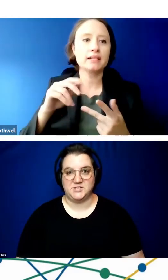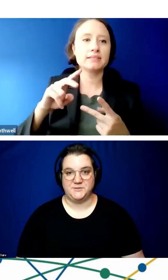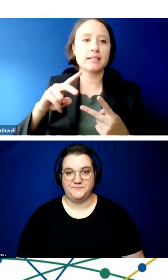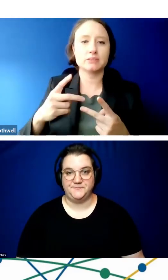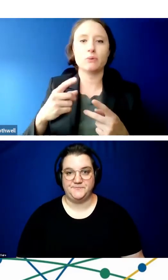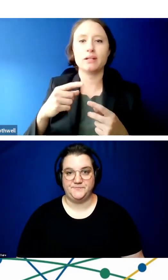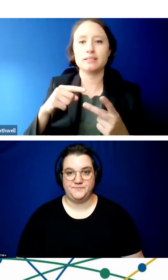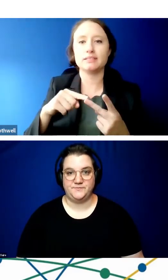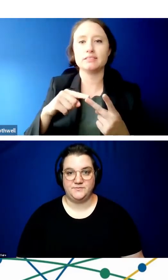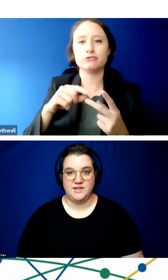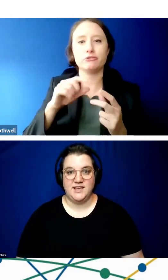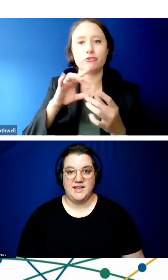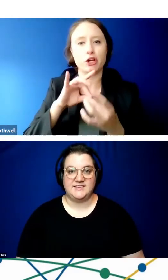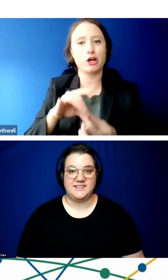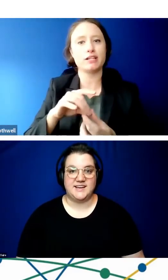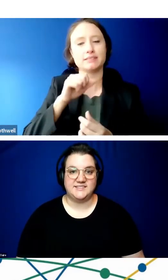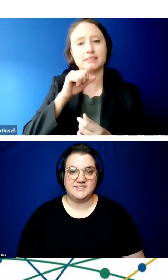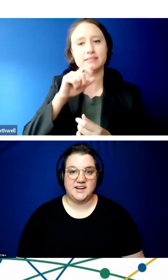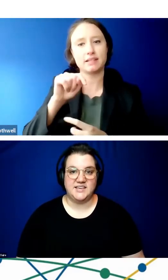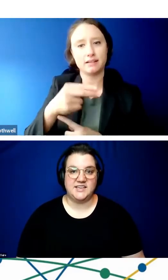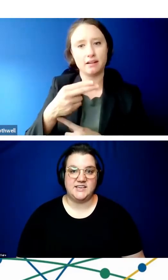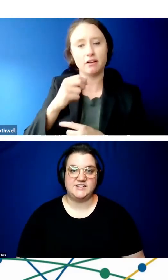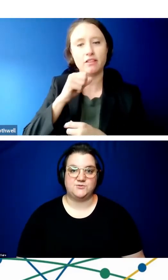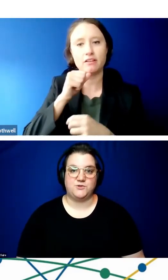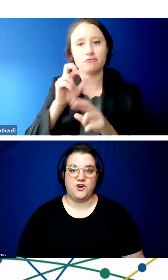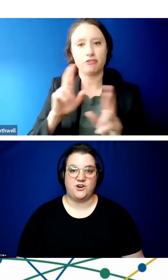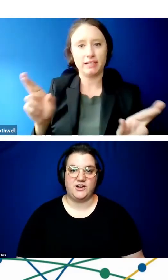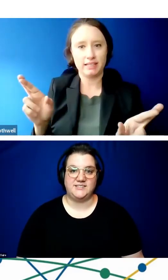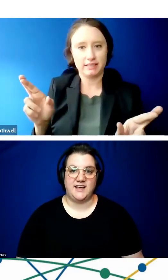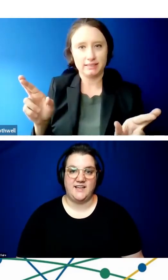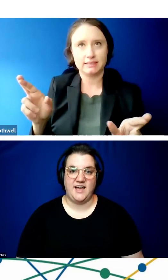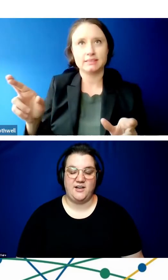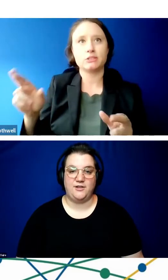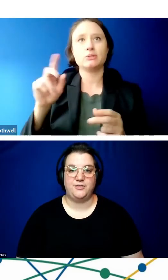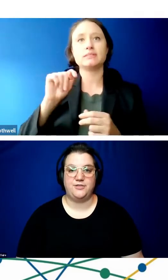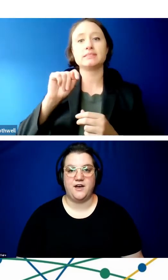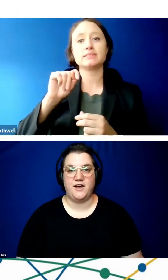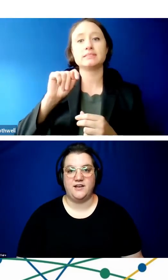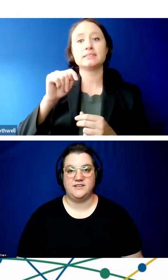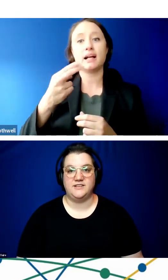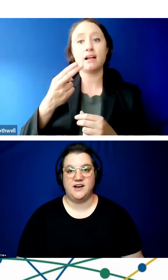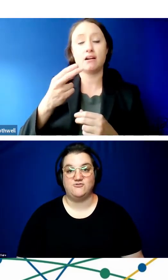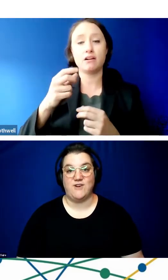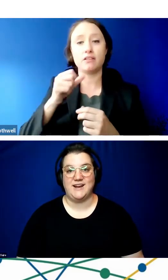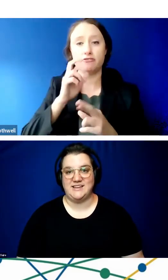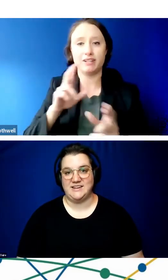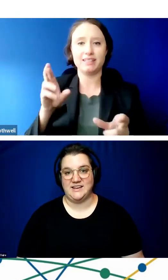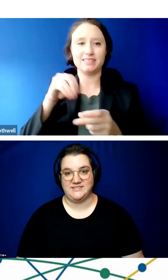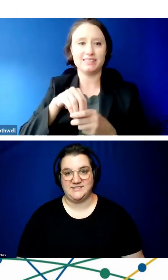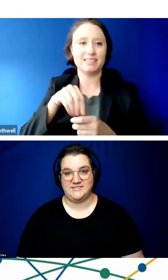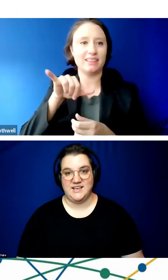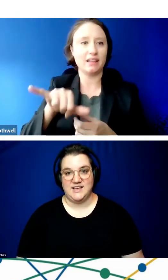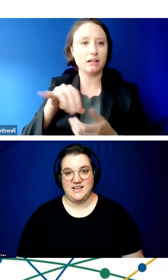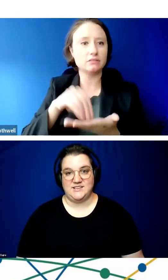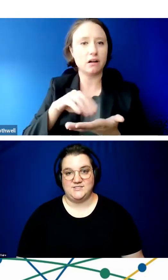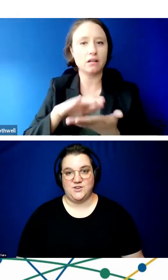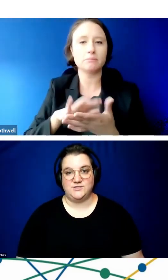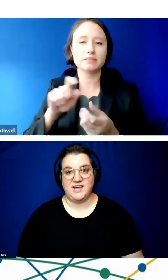accessible. The second study is regarding telehealth unreadiness.